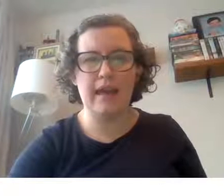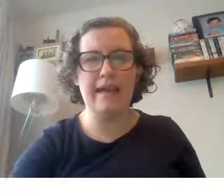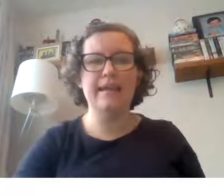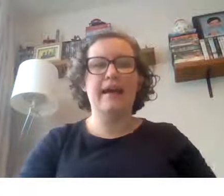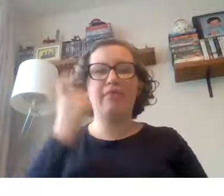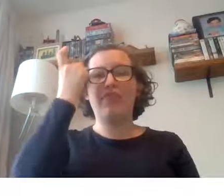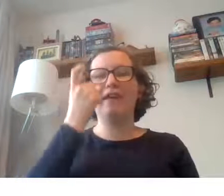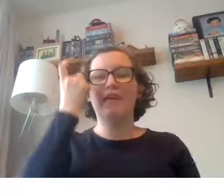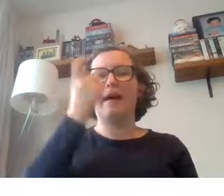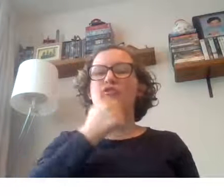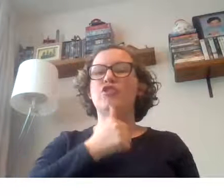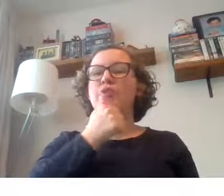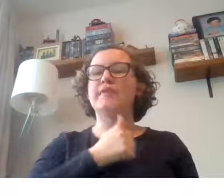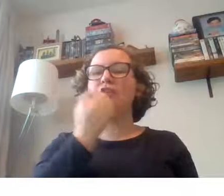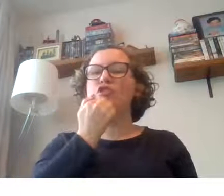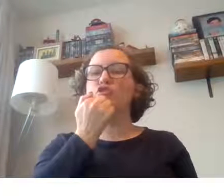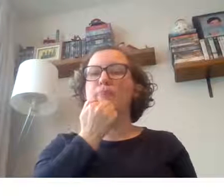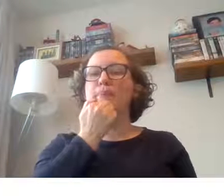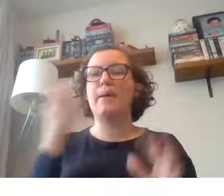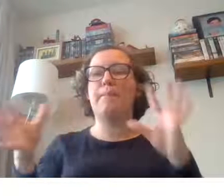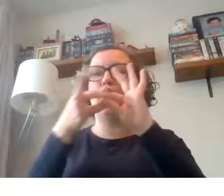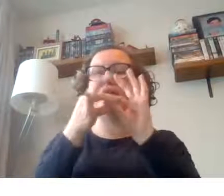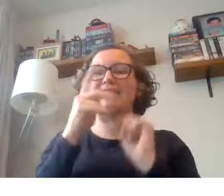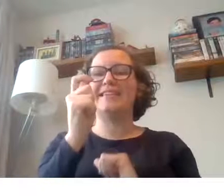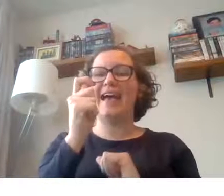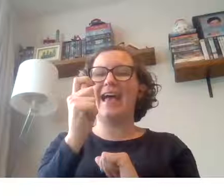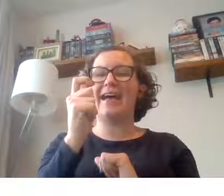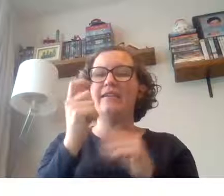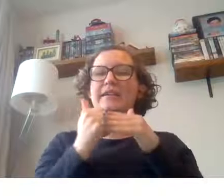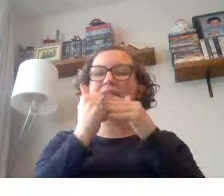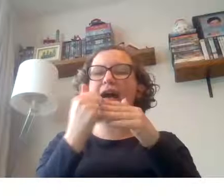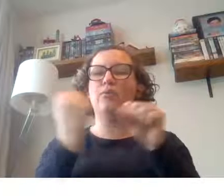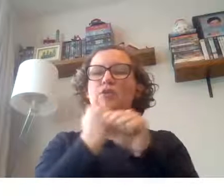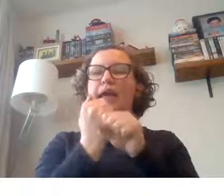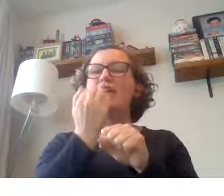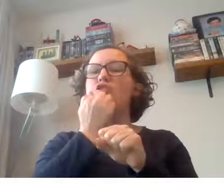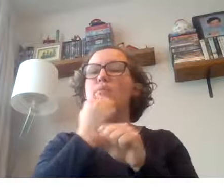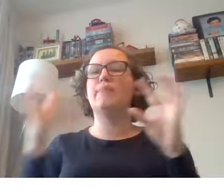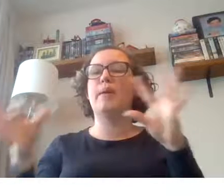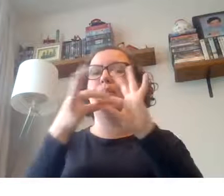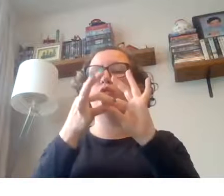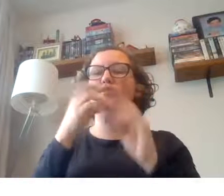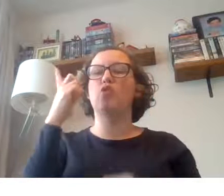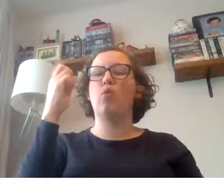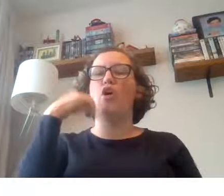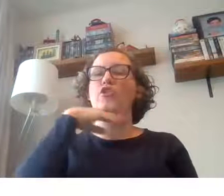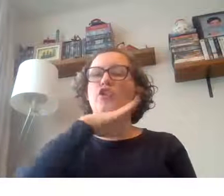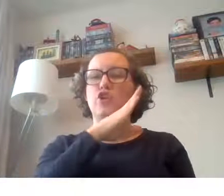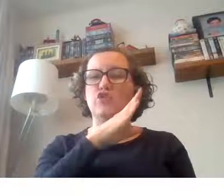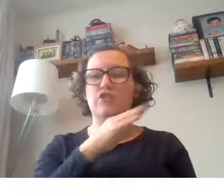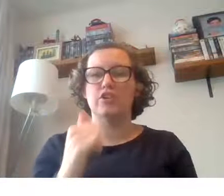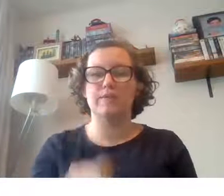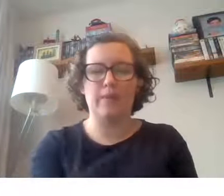okay and think about using your number bonds to 10 to help you make number bonds to